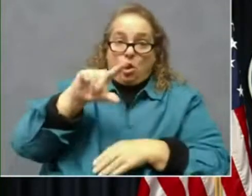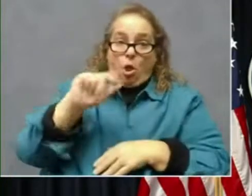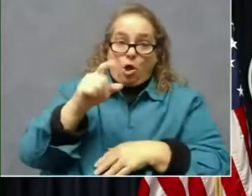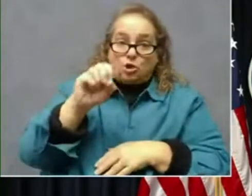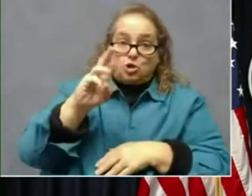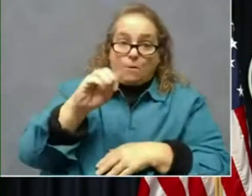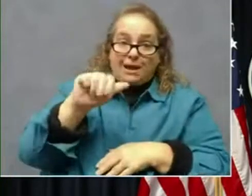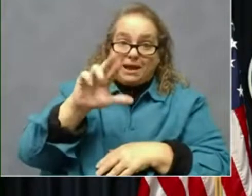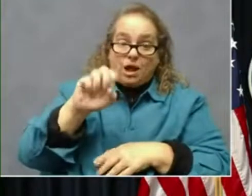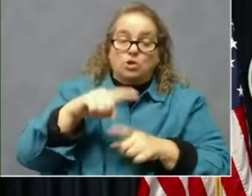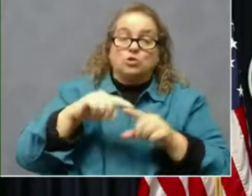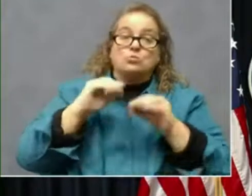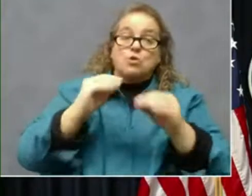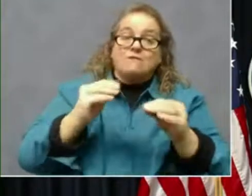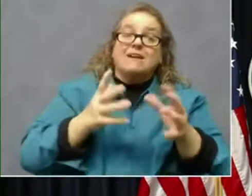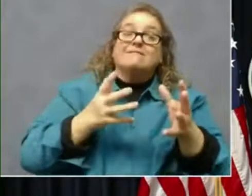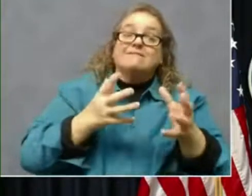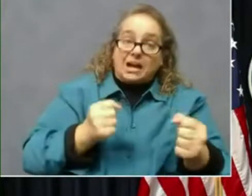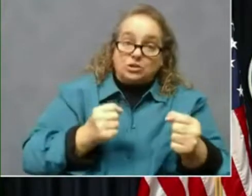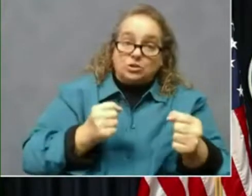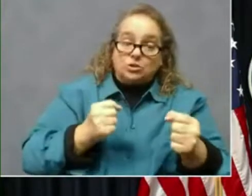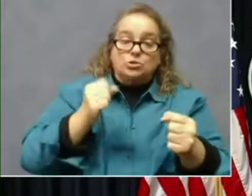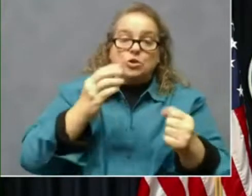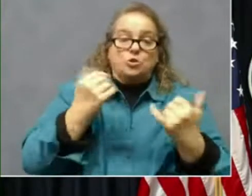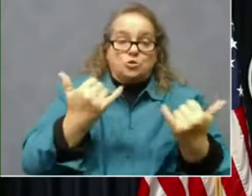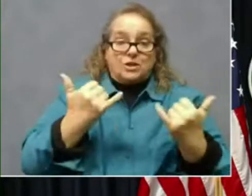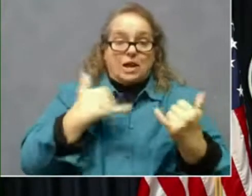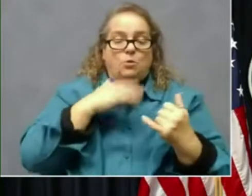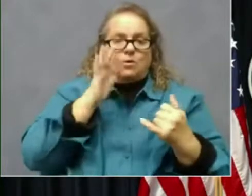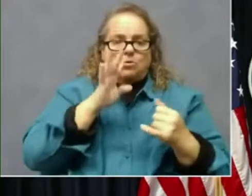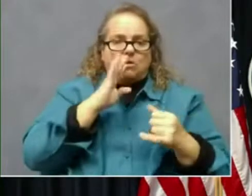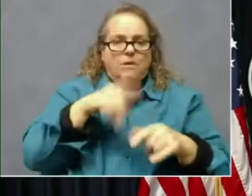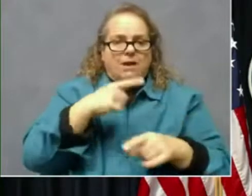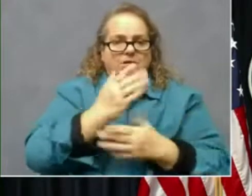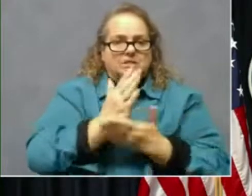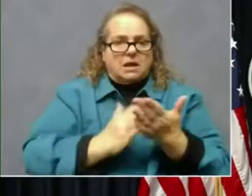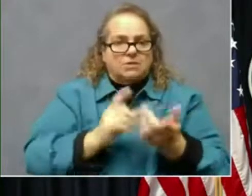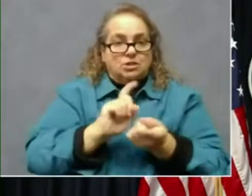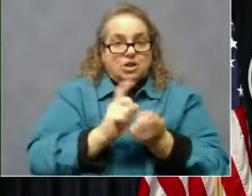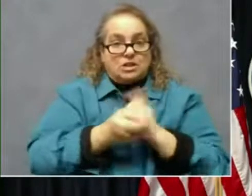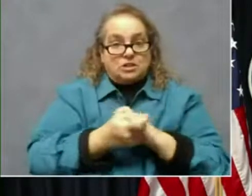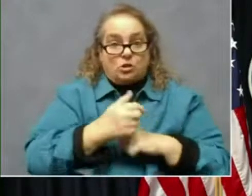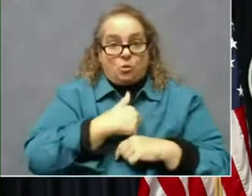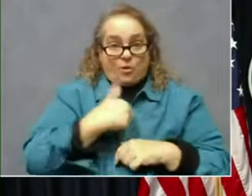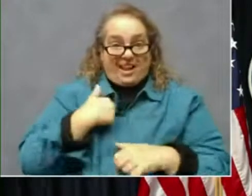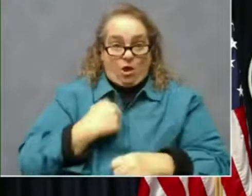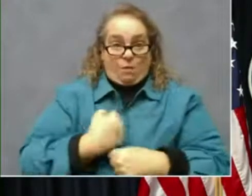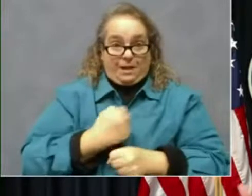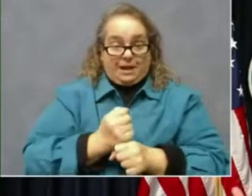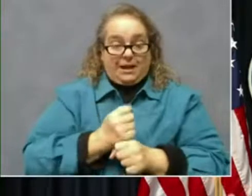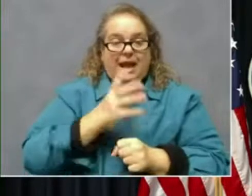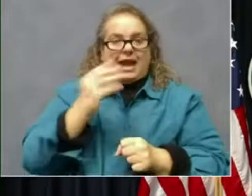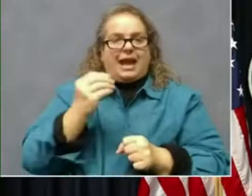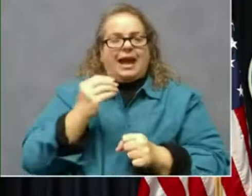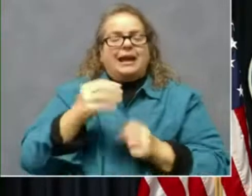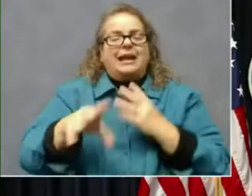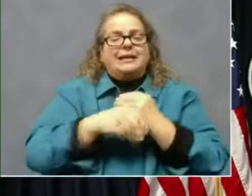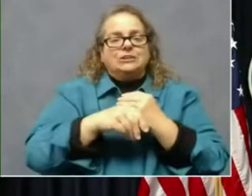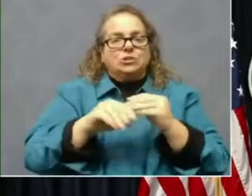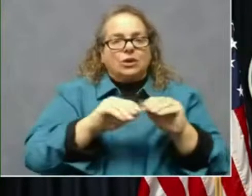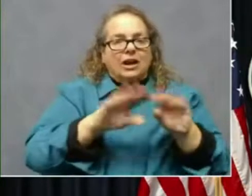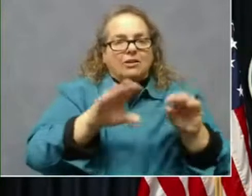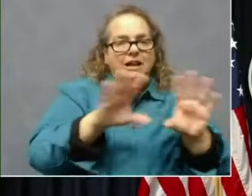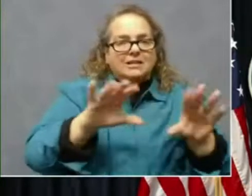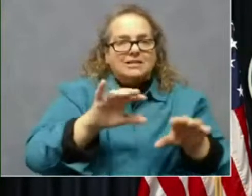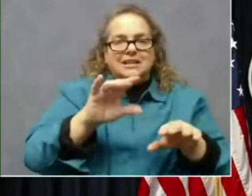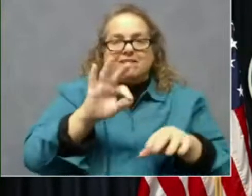we're going to talk about some changes that we're making, providing some additional clarification. So if we ever have one of those two stores, one in Lexington and